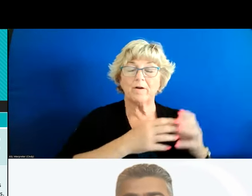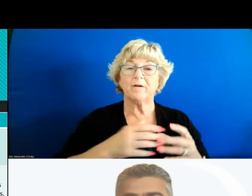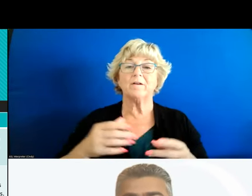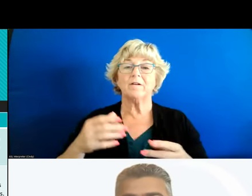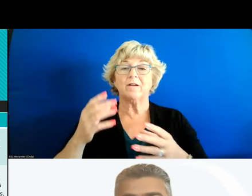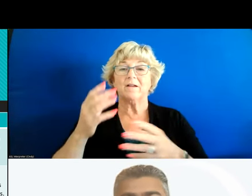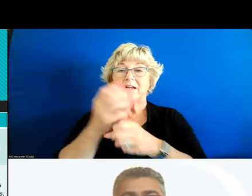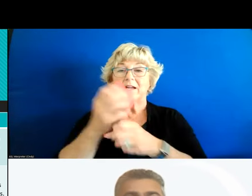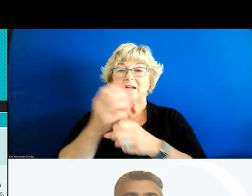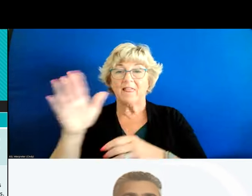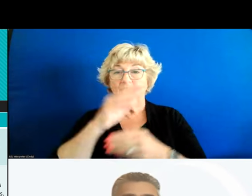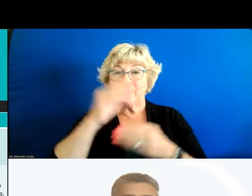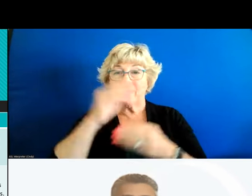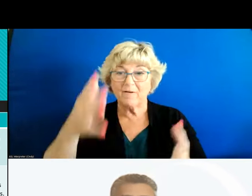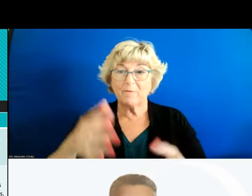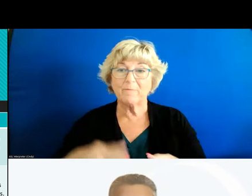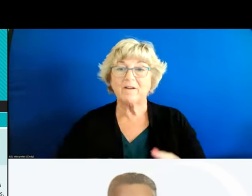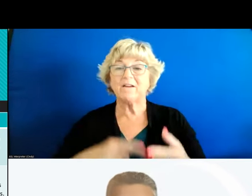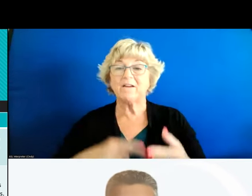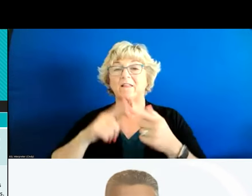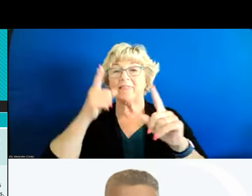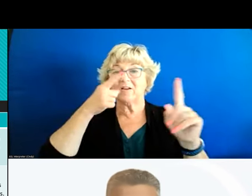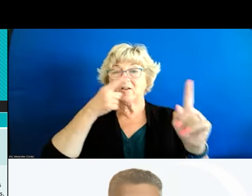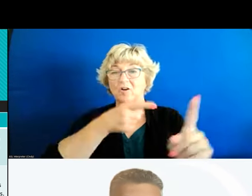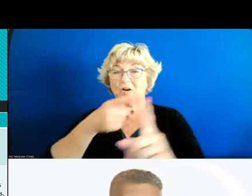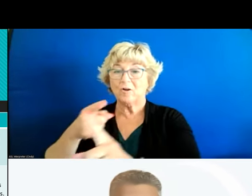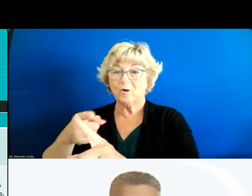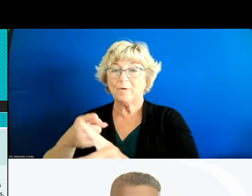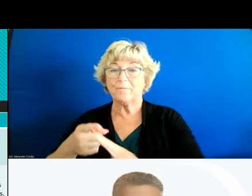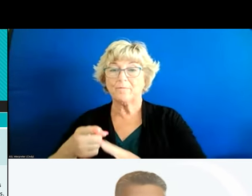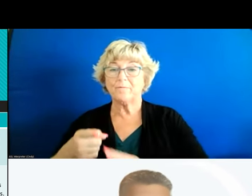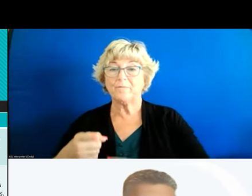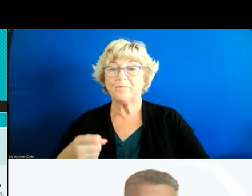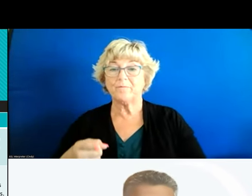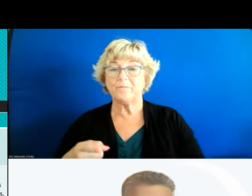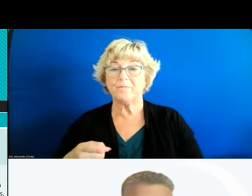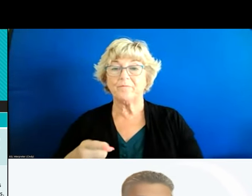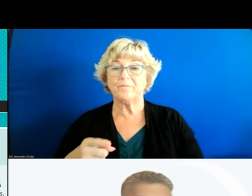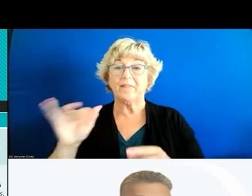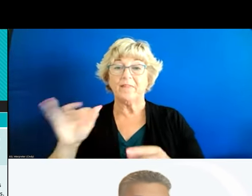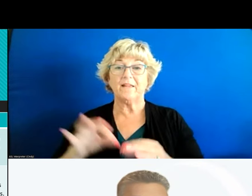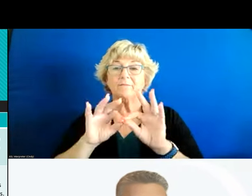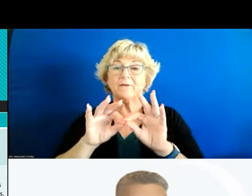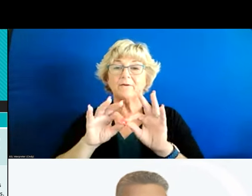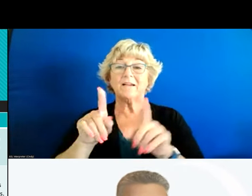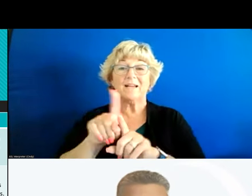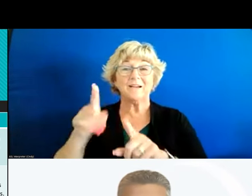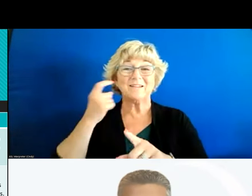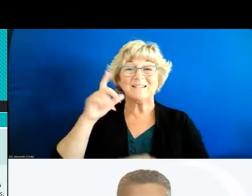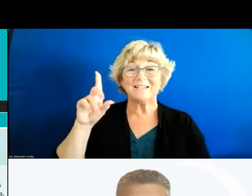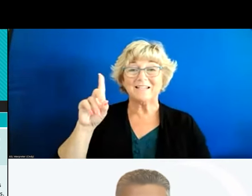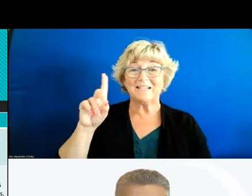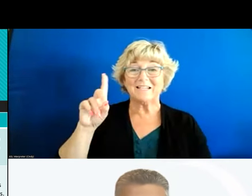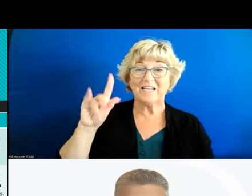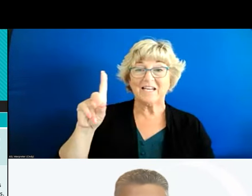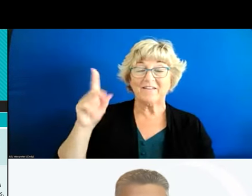metrics and targets and that has served us well that mechanism and i think what david just described is some somewhat of a